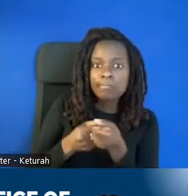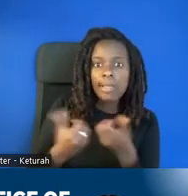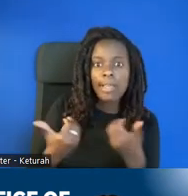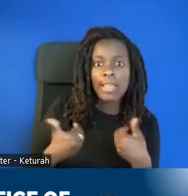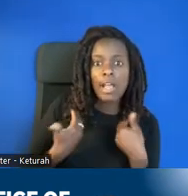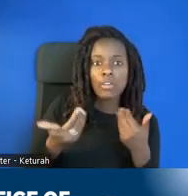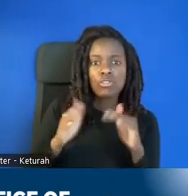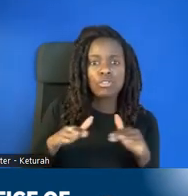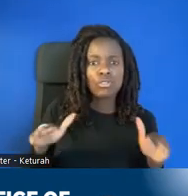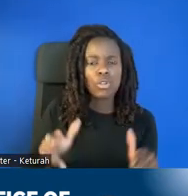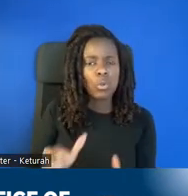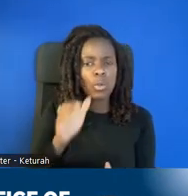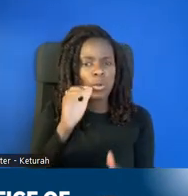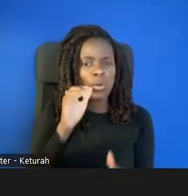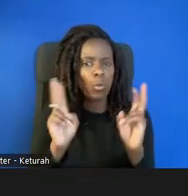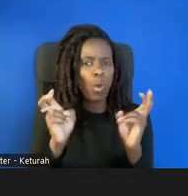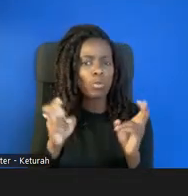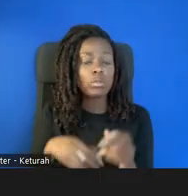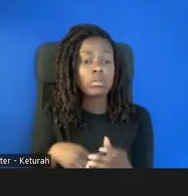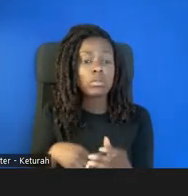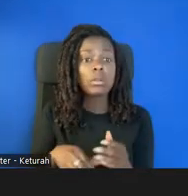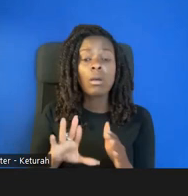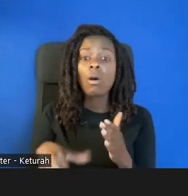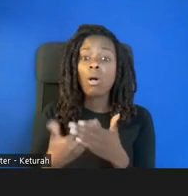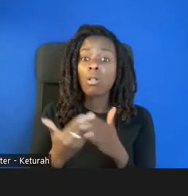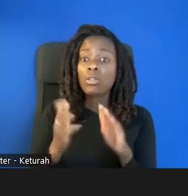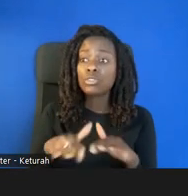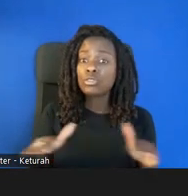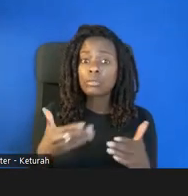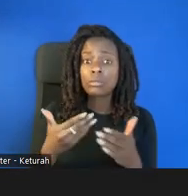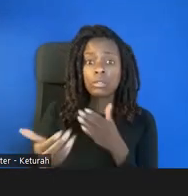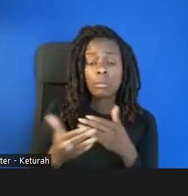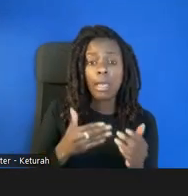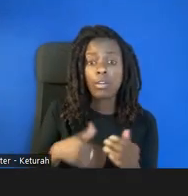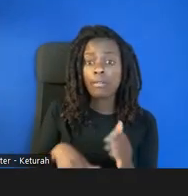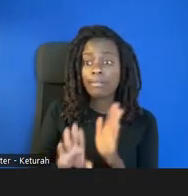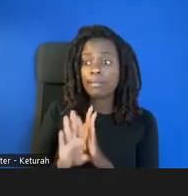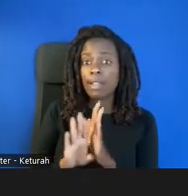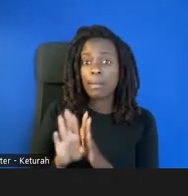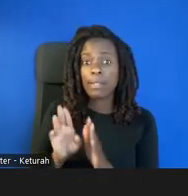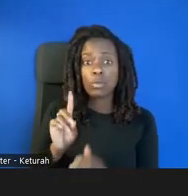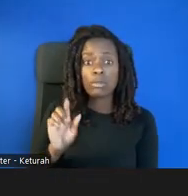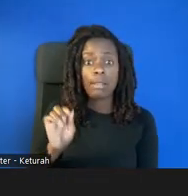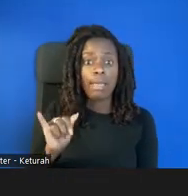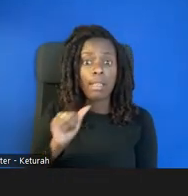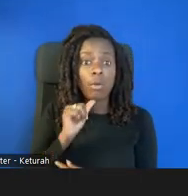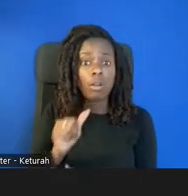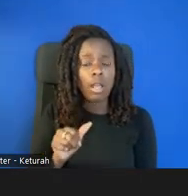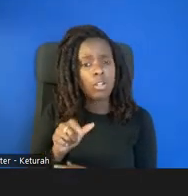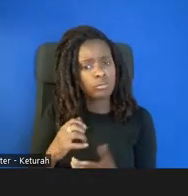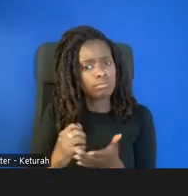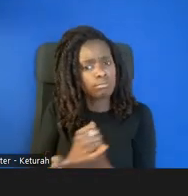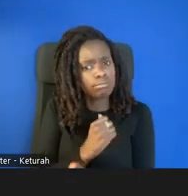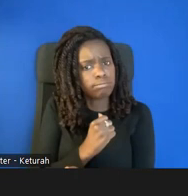quotes. All children, whether they have a developmental delay or not, deserve the opportunity to develop STEM right